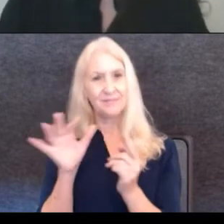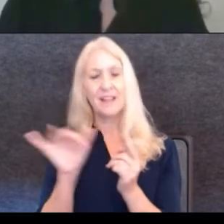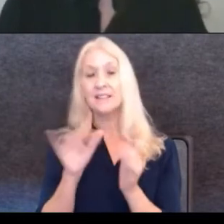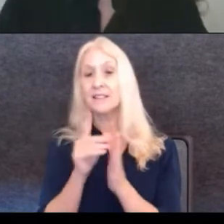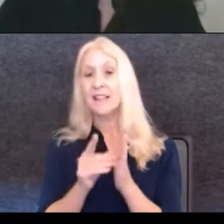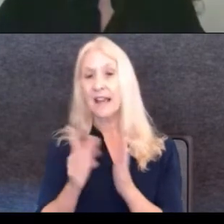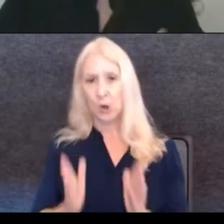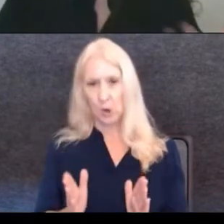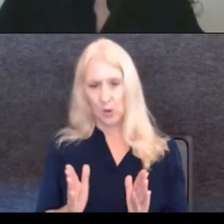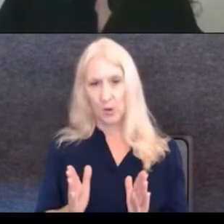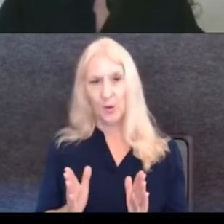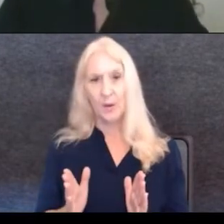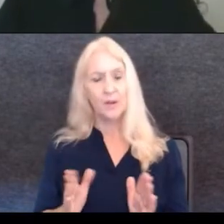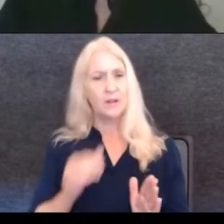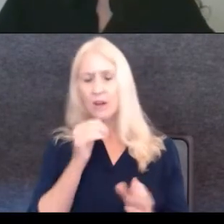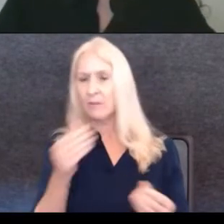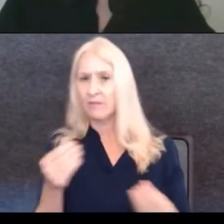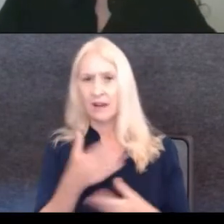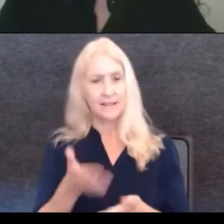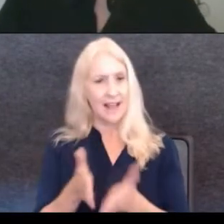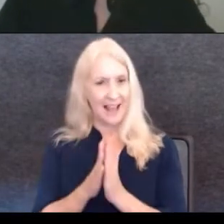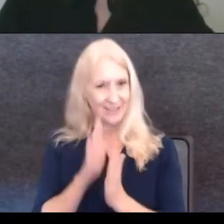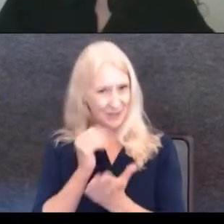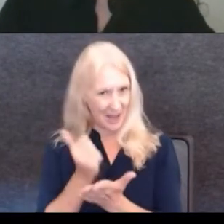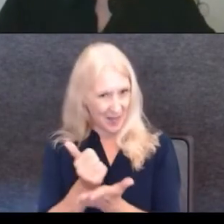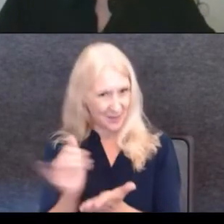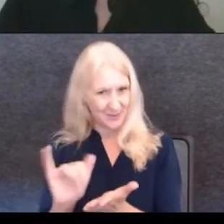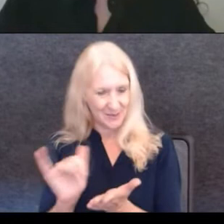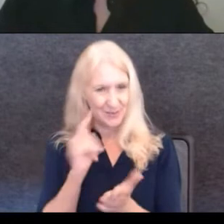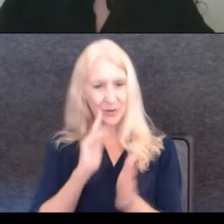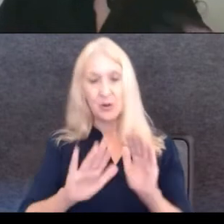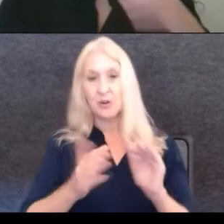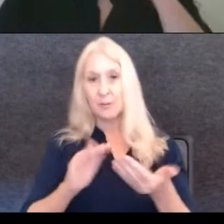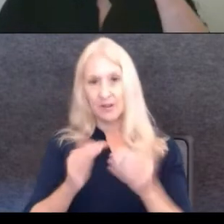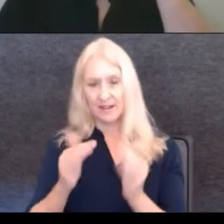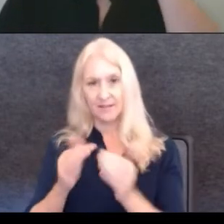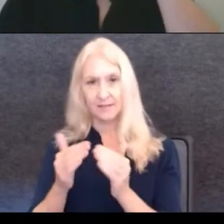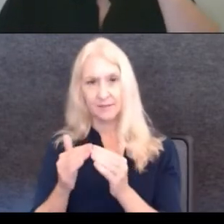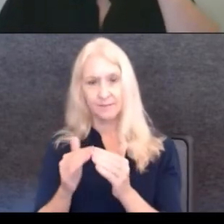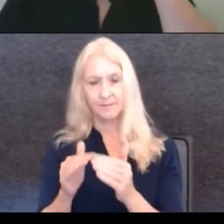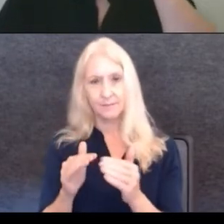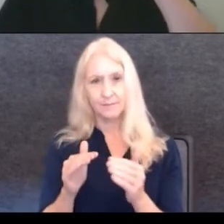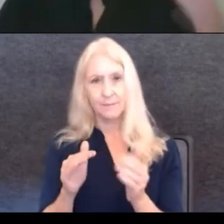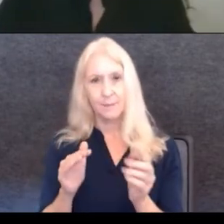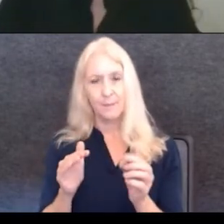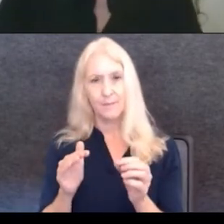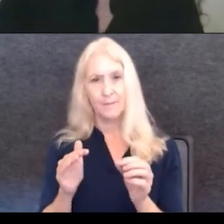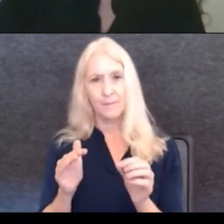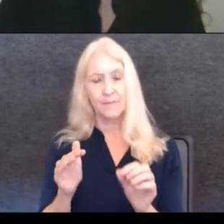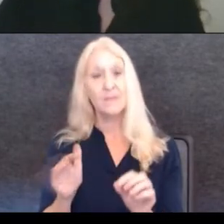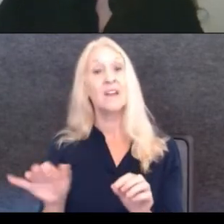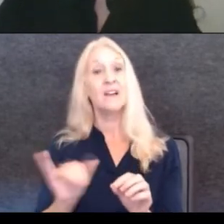know, so I think it's, don't be afraid to ask for help in your community. I mean, uh, I, and